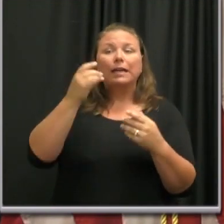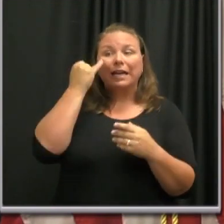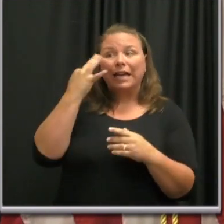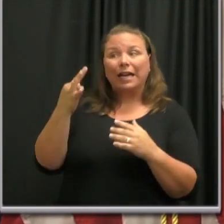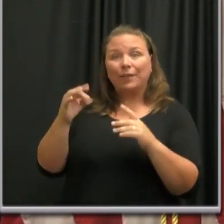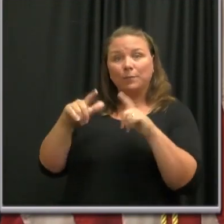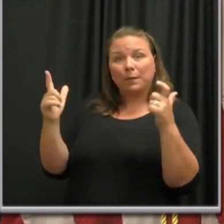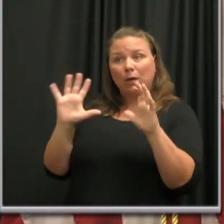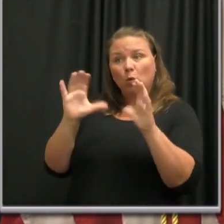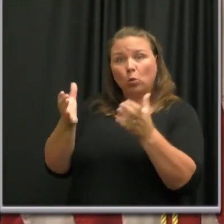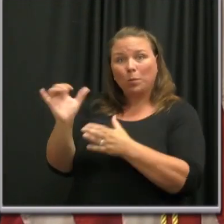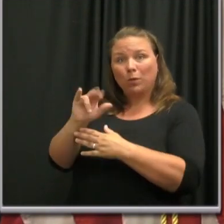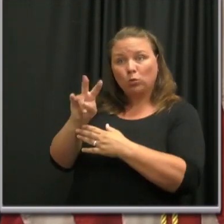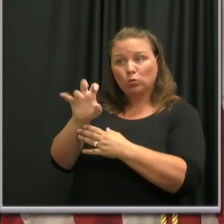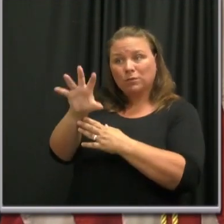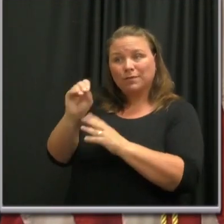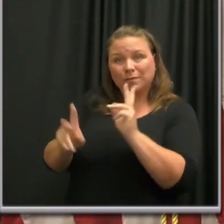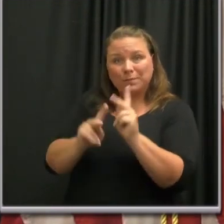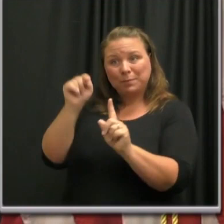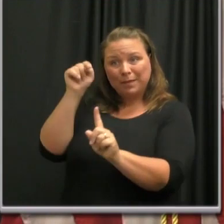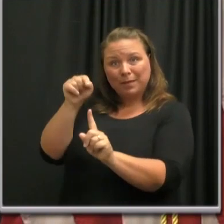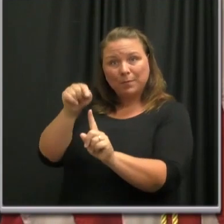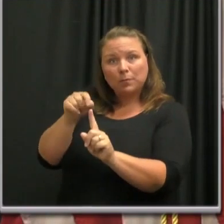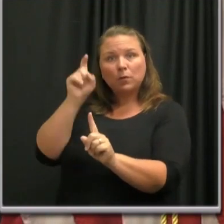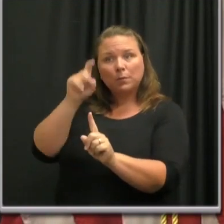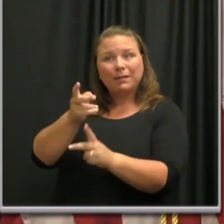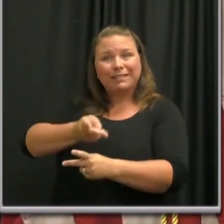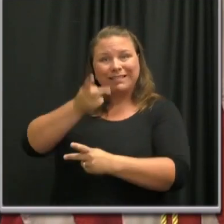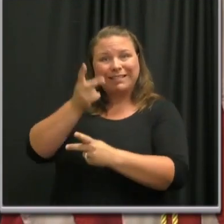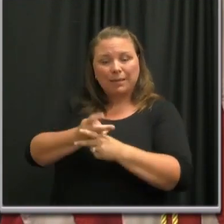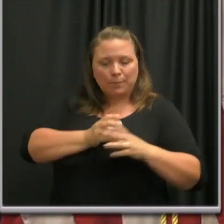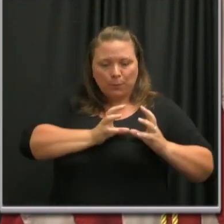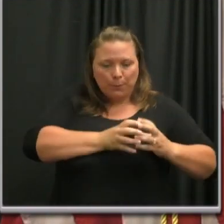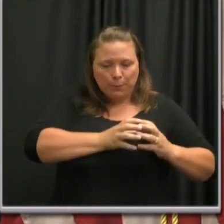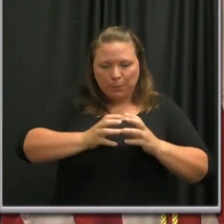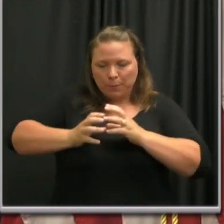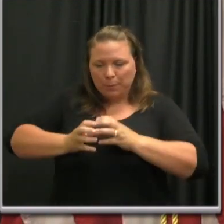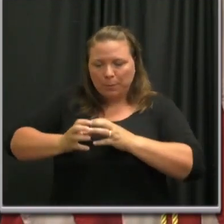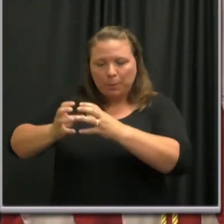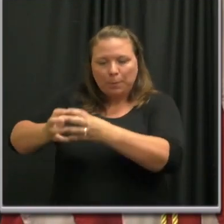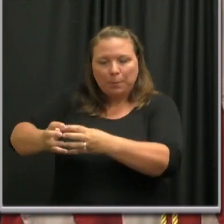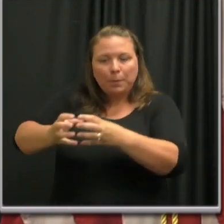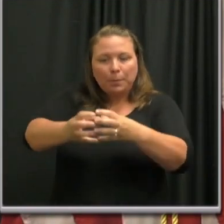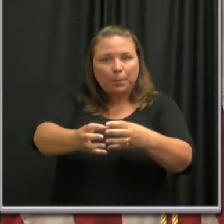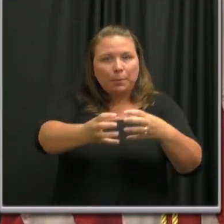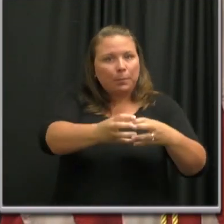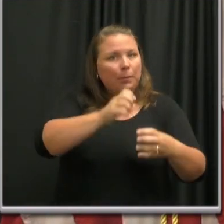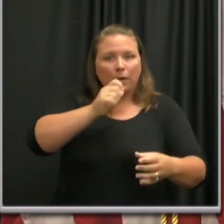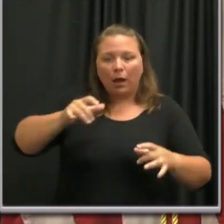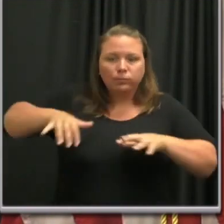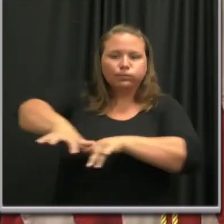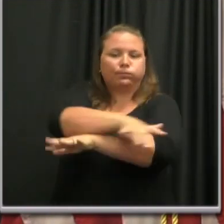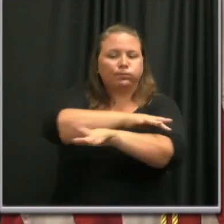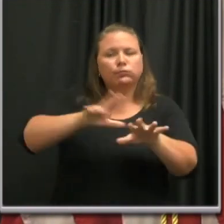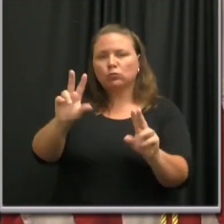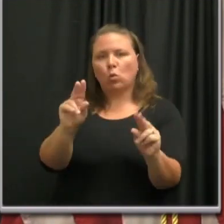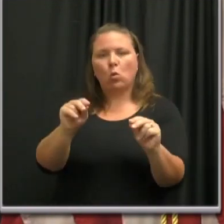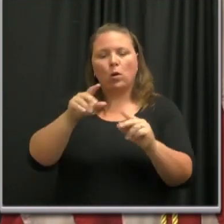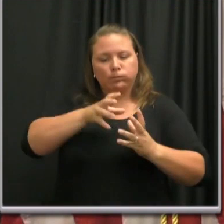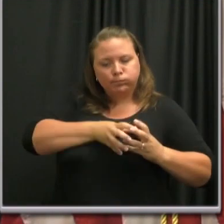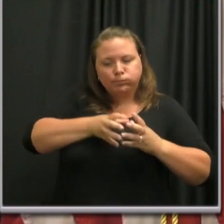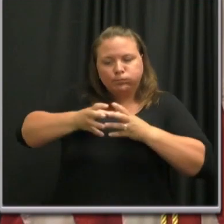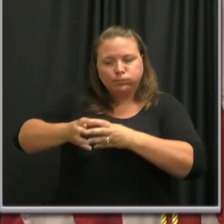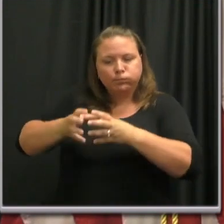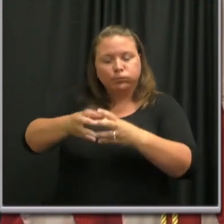250, individuals must remain in smaller subgroups of a greater whole and practice safe social